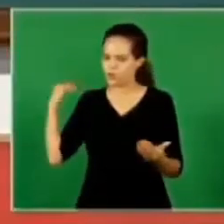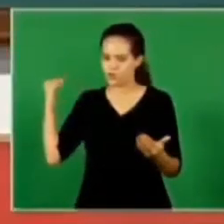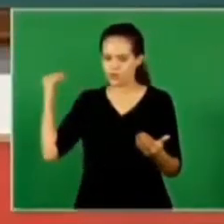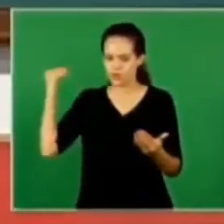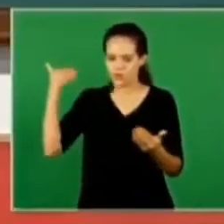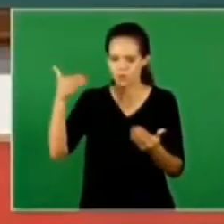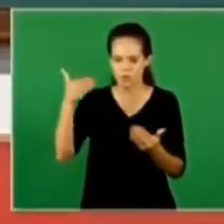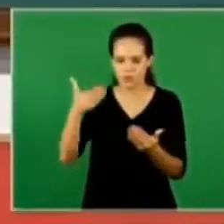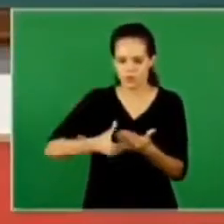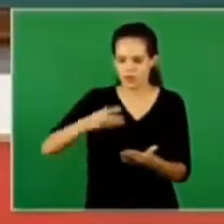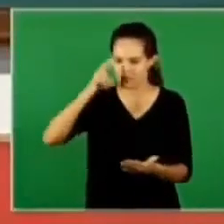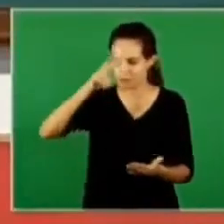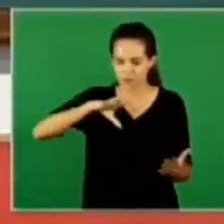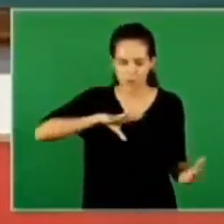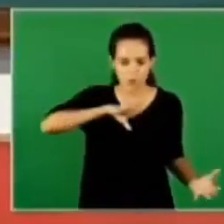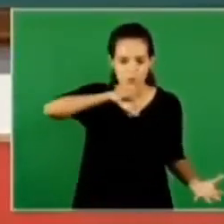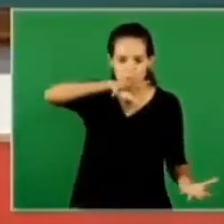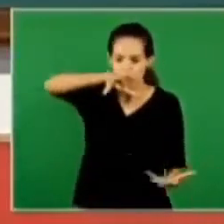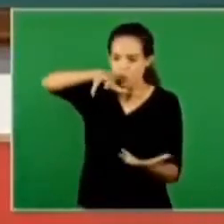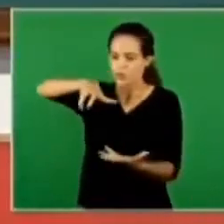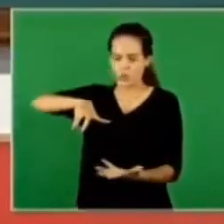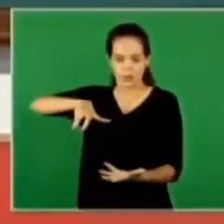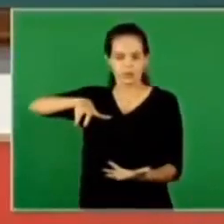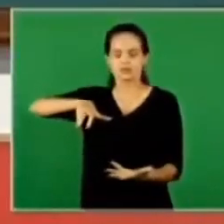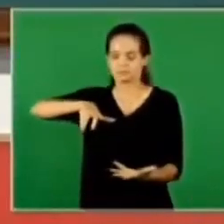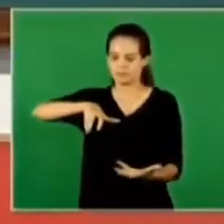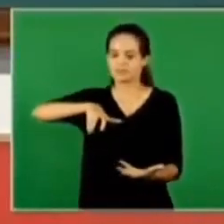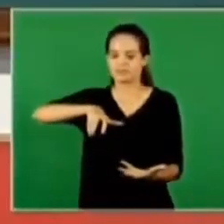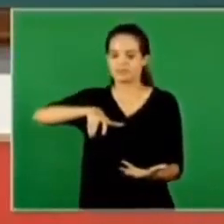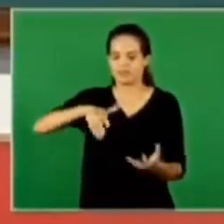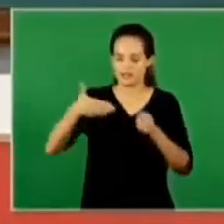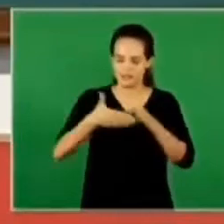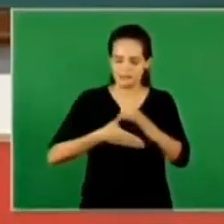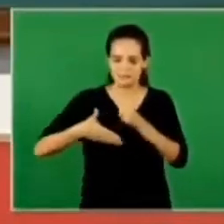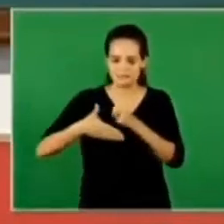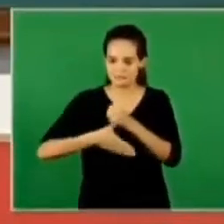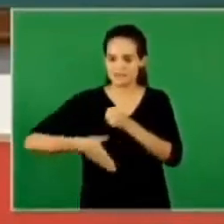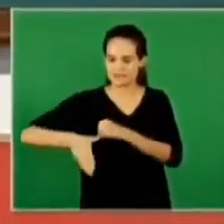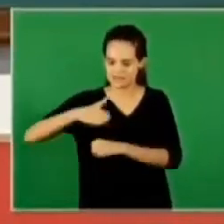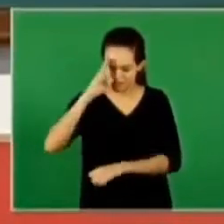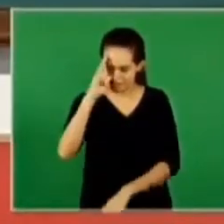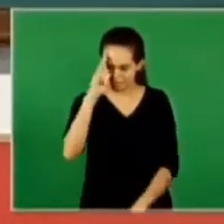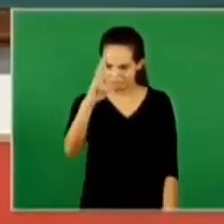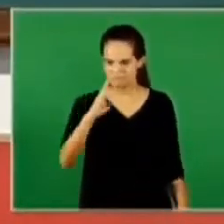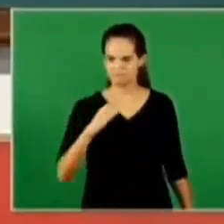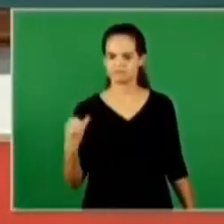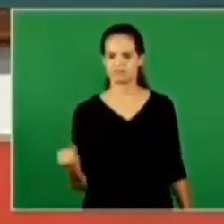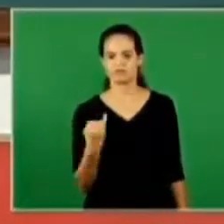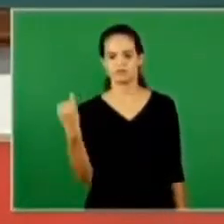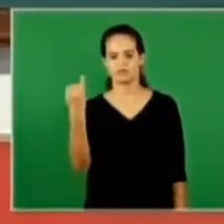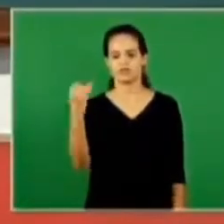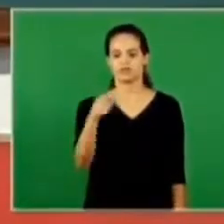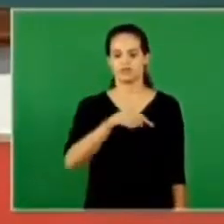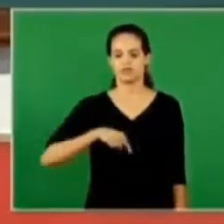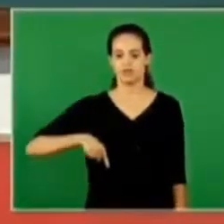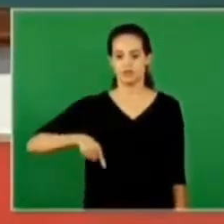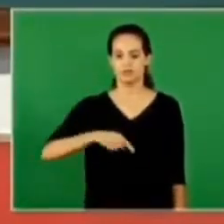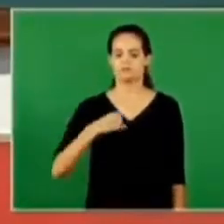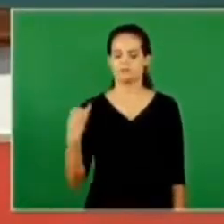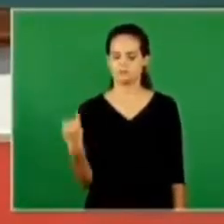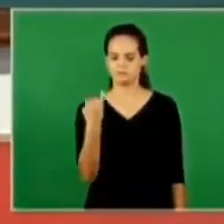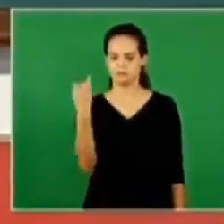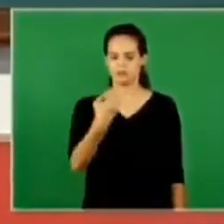the doctrine of the coming of the lord jesus is the greatest doctrine of the world we are having this privilege